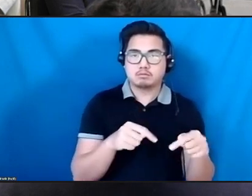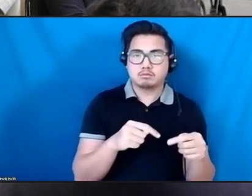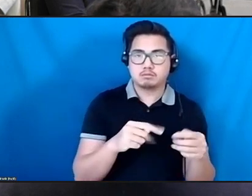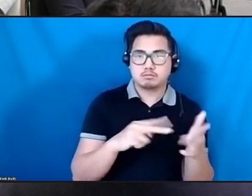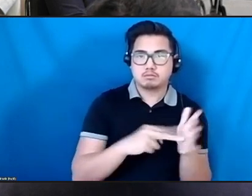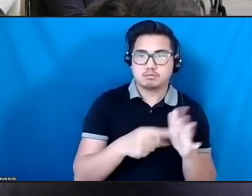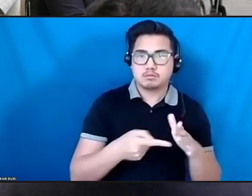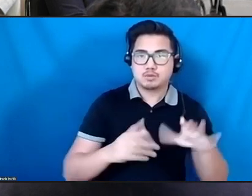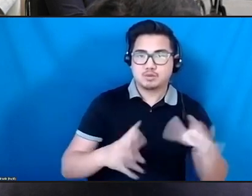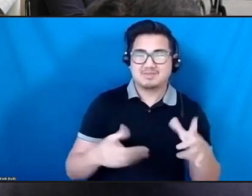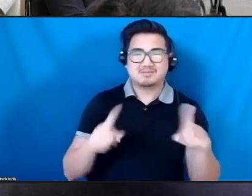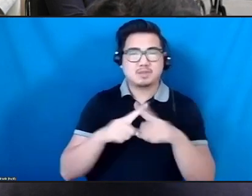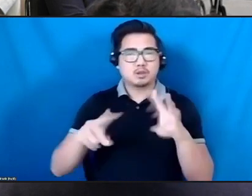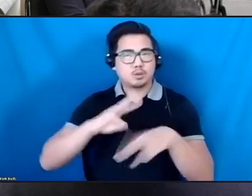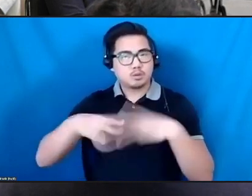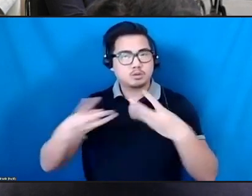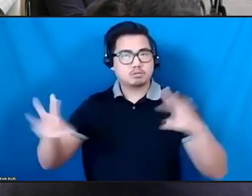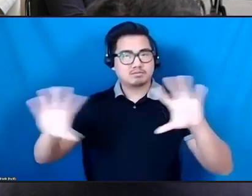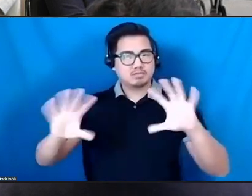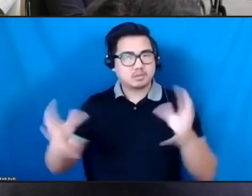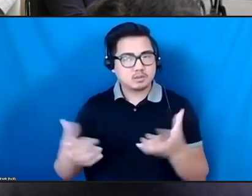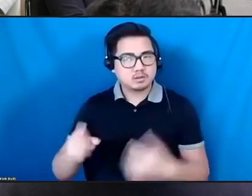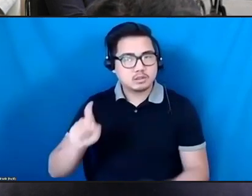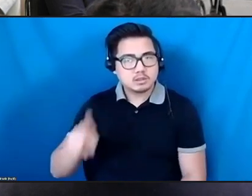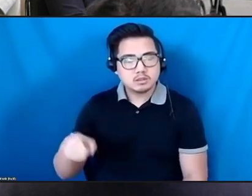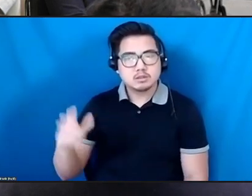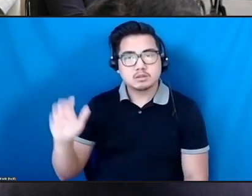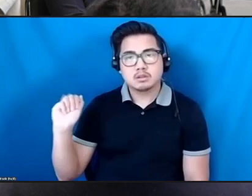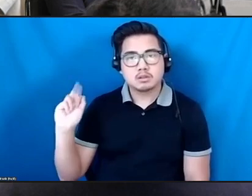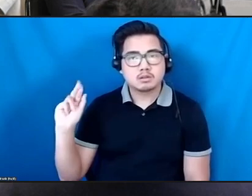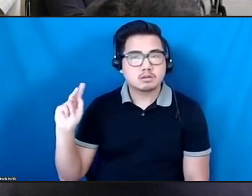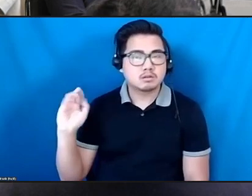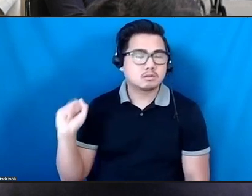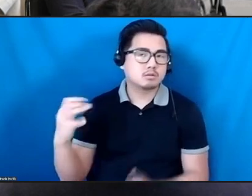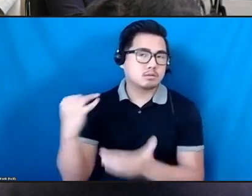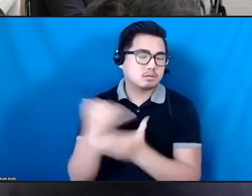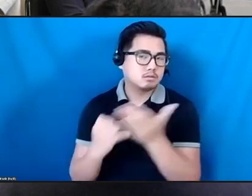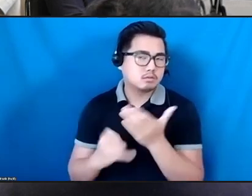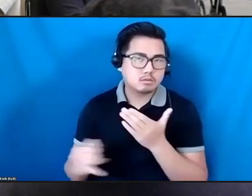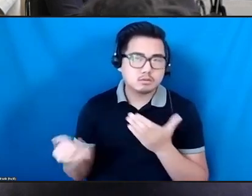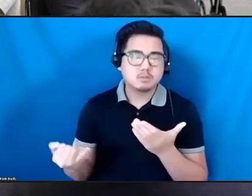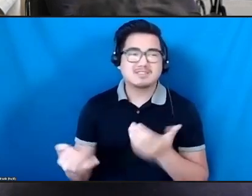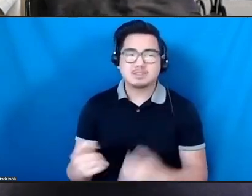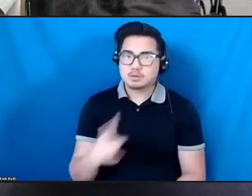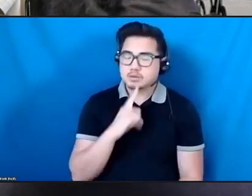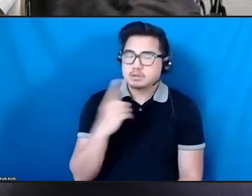than ever. And it was a great experience in a very bad situation.